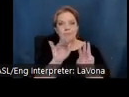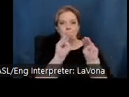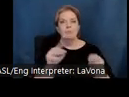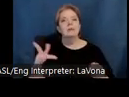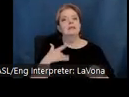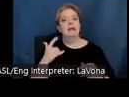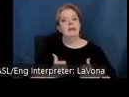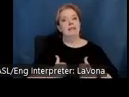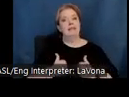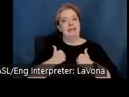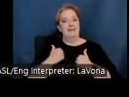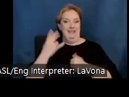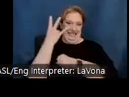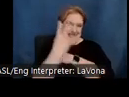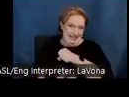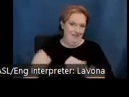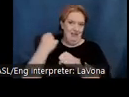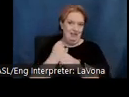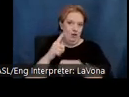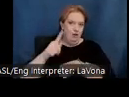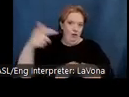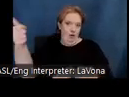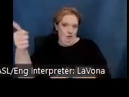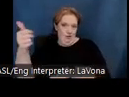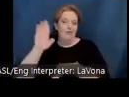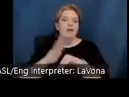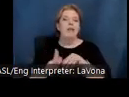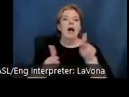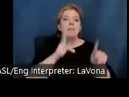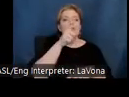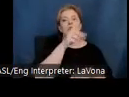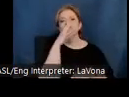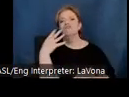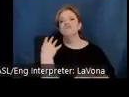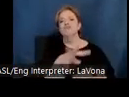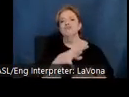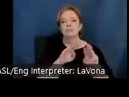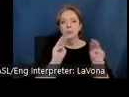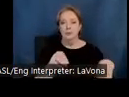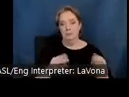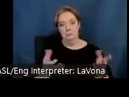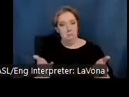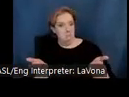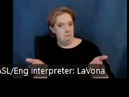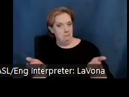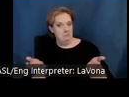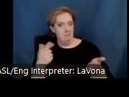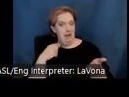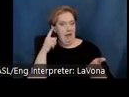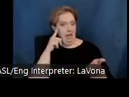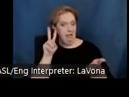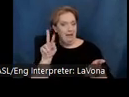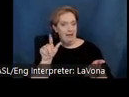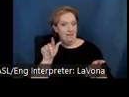another seven years longer than than people who don't. And I think that after Valerie's